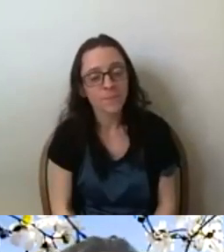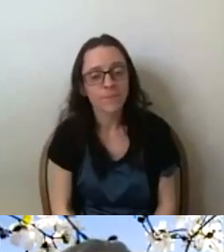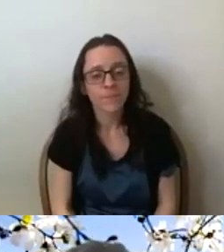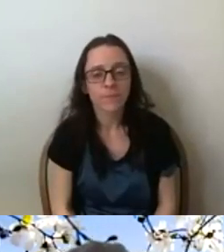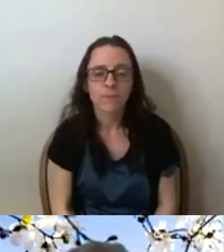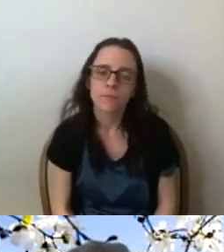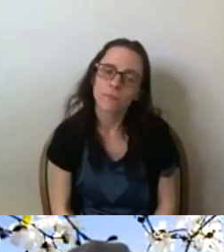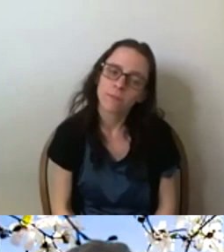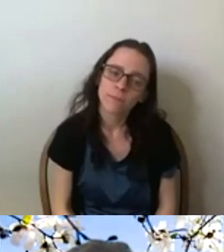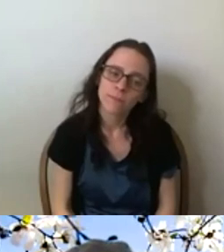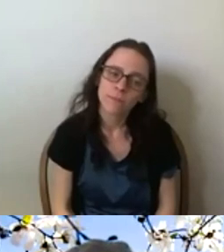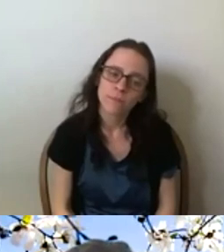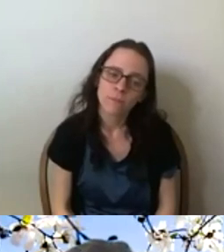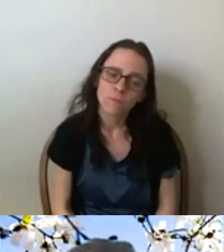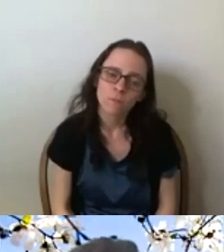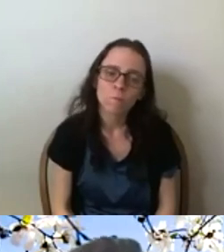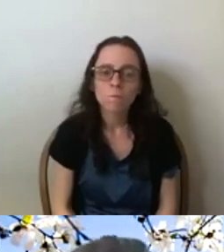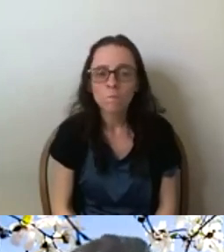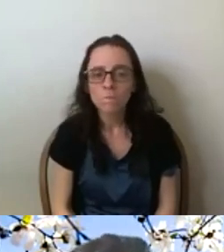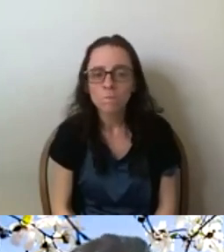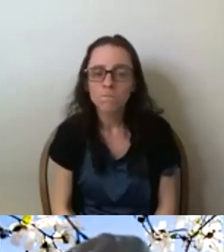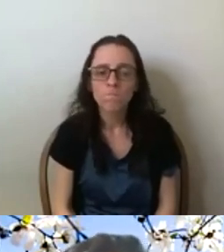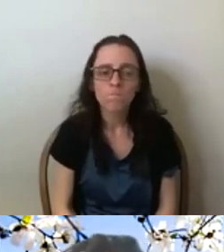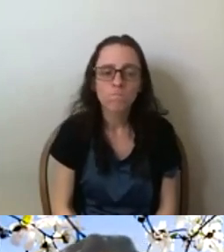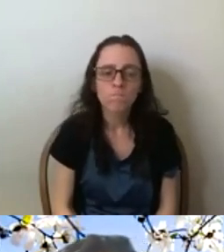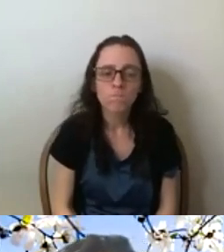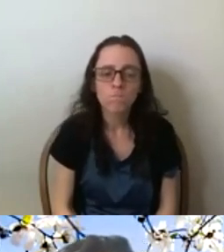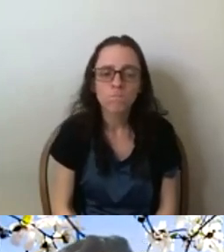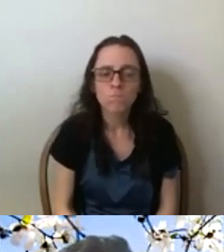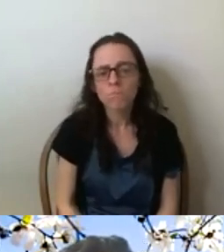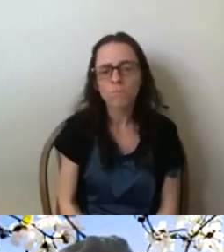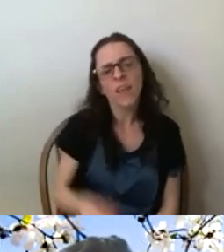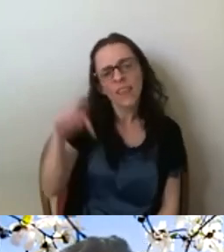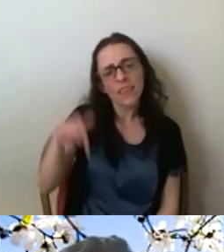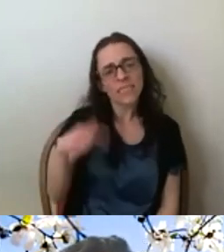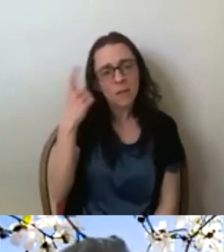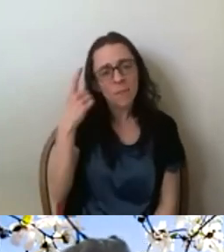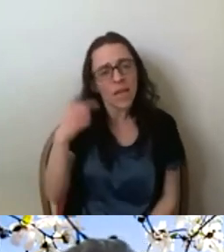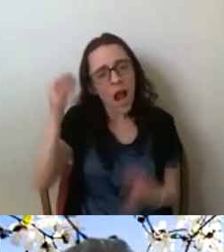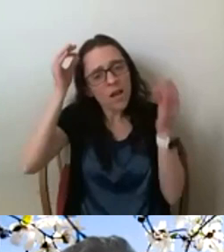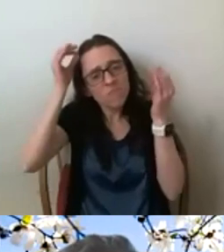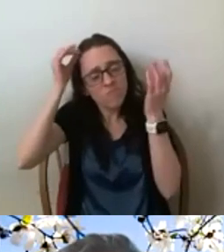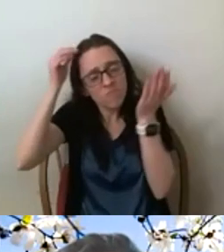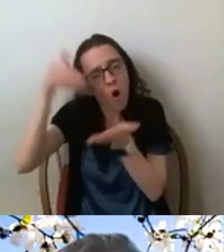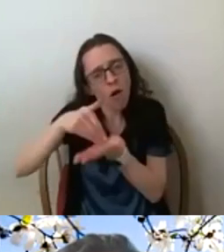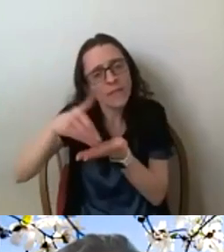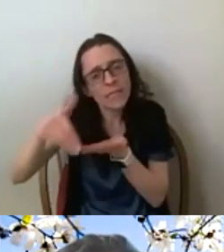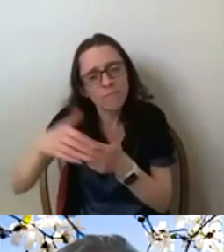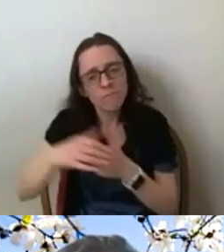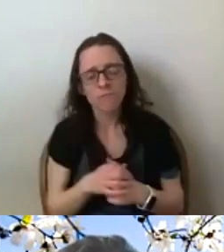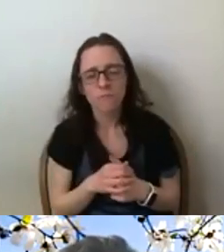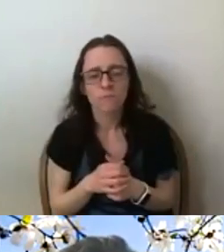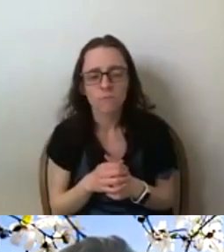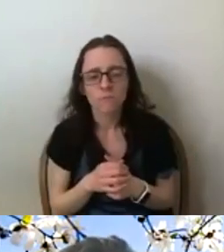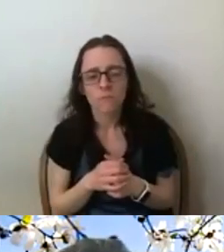Um, I would say this is something I think about a lot just because I always think about like how we